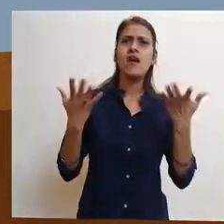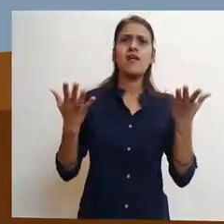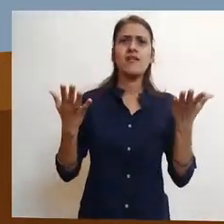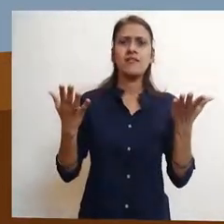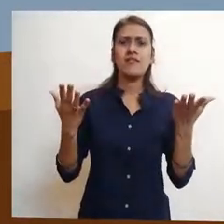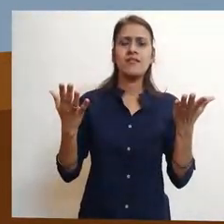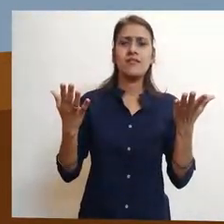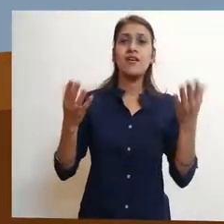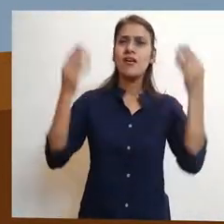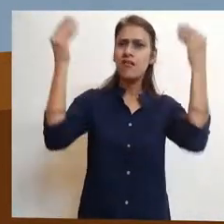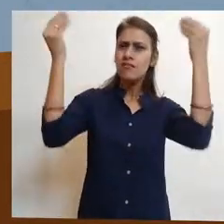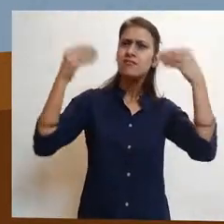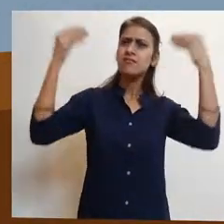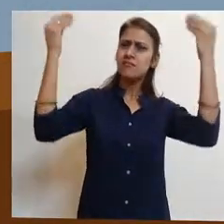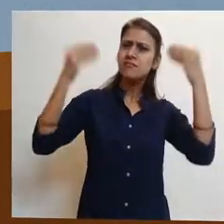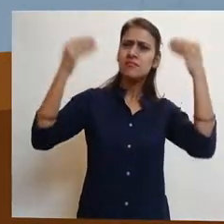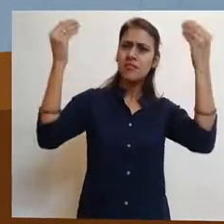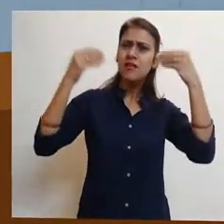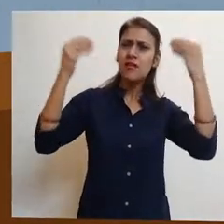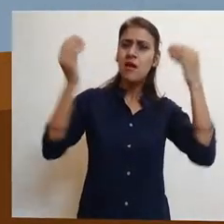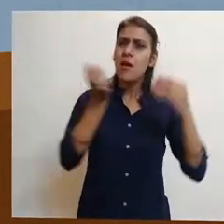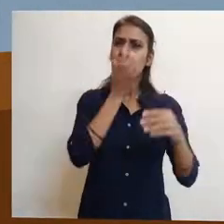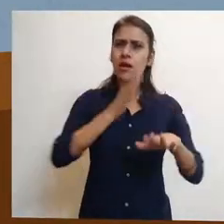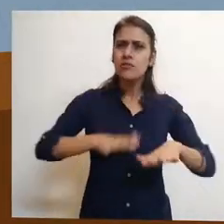Not long after, the rains came.